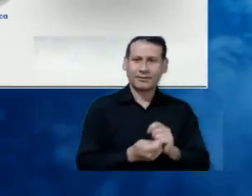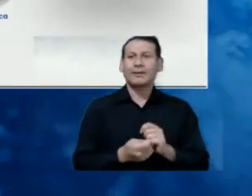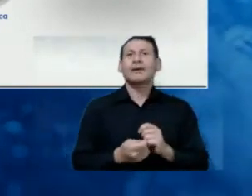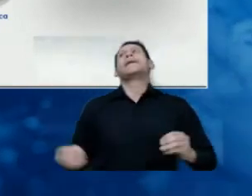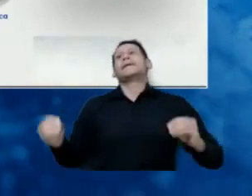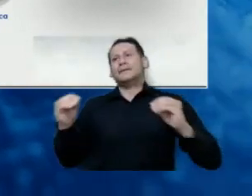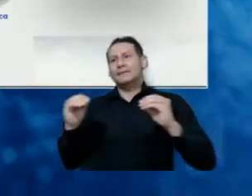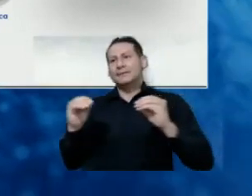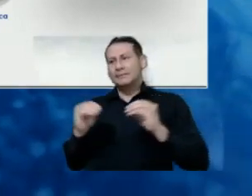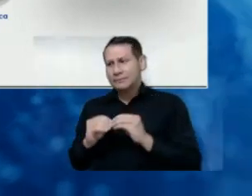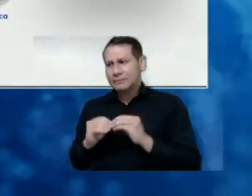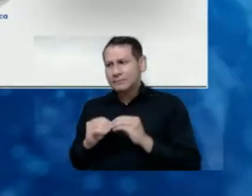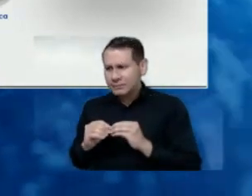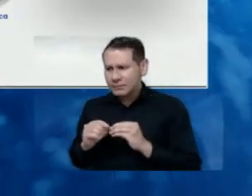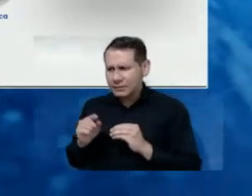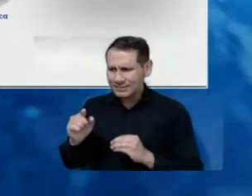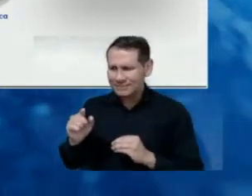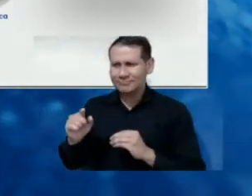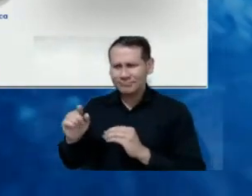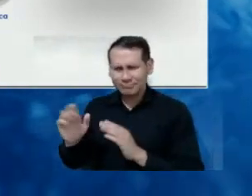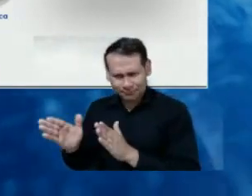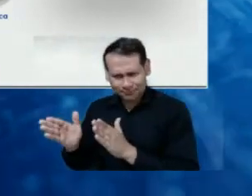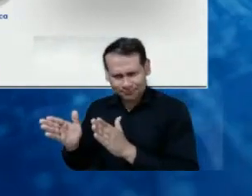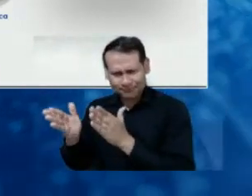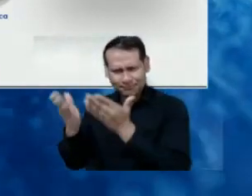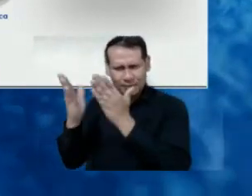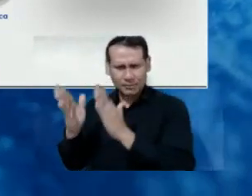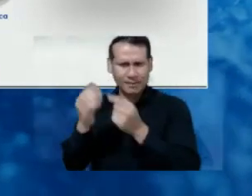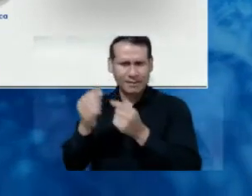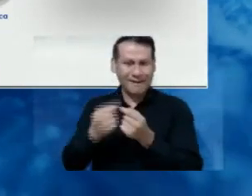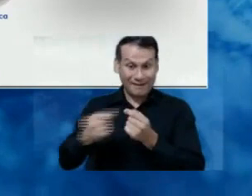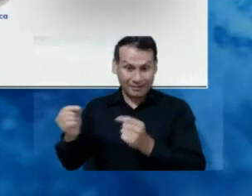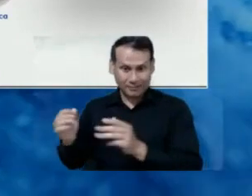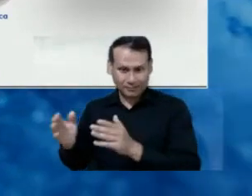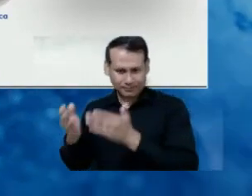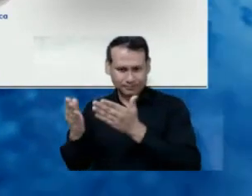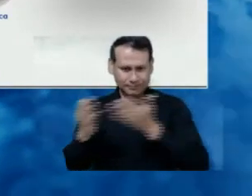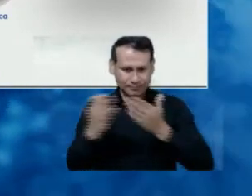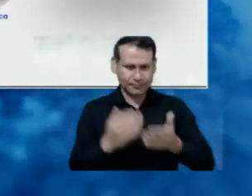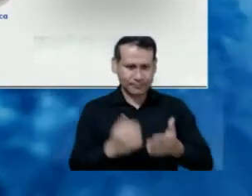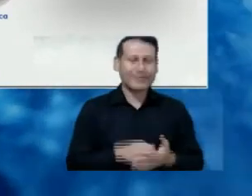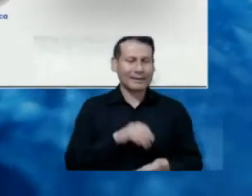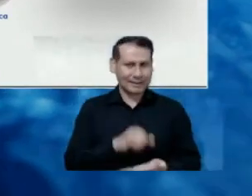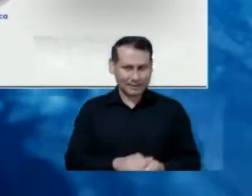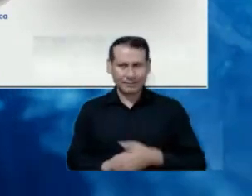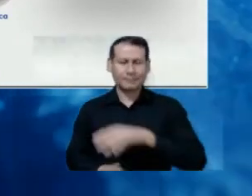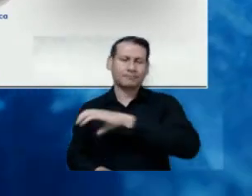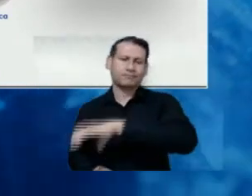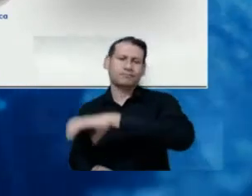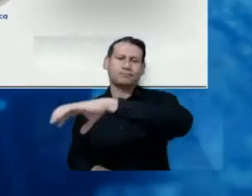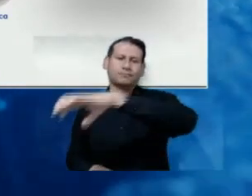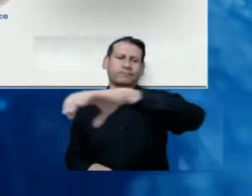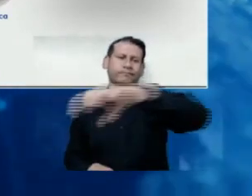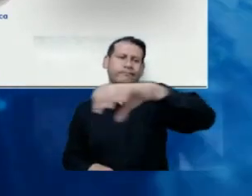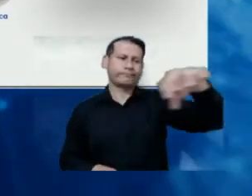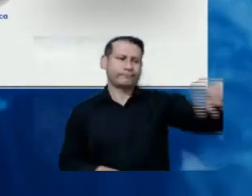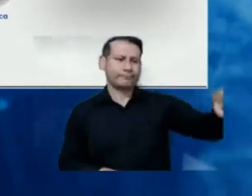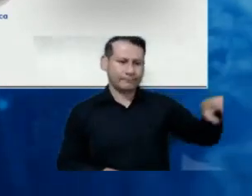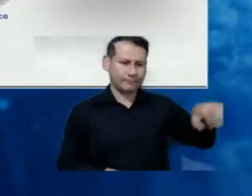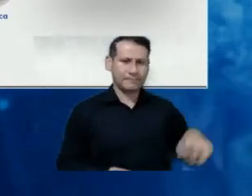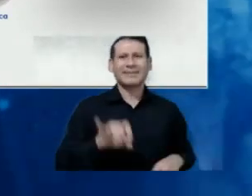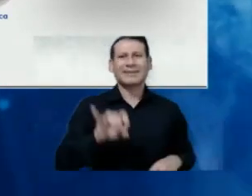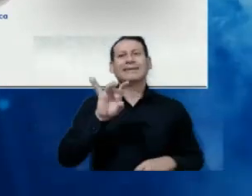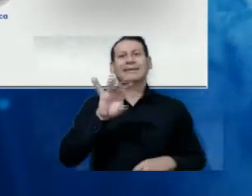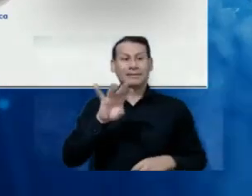the prioritization according to Compass, the document for development, and each one of these 15 sectors that were chosen, you can